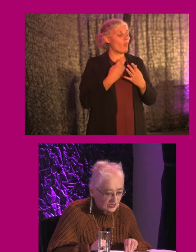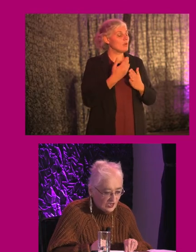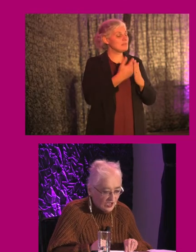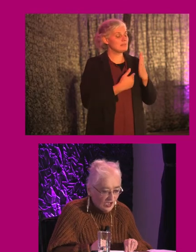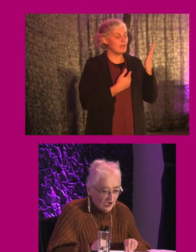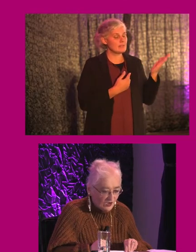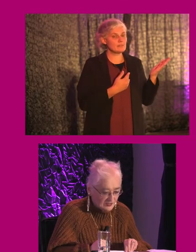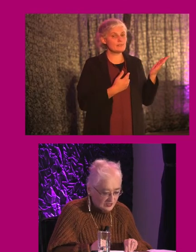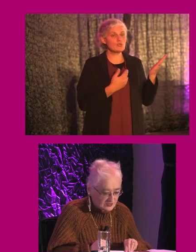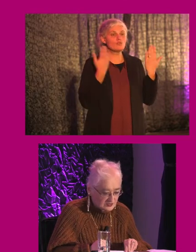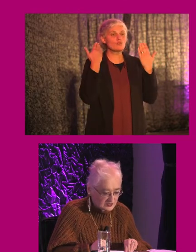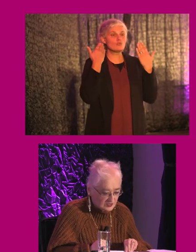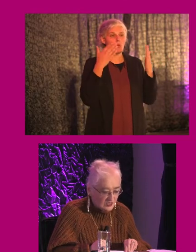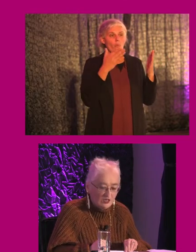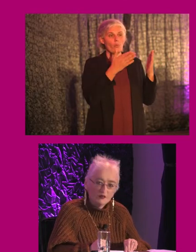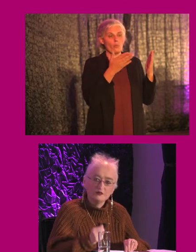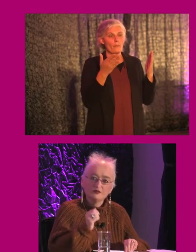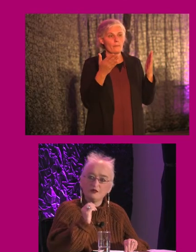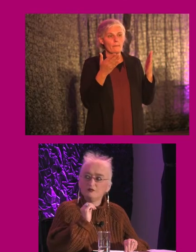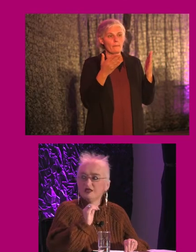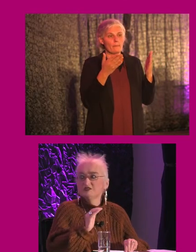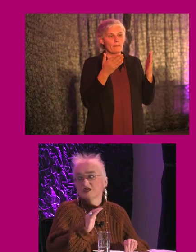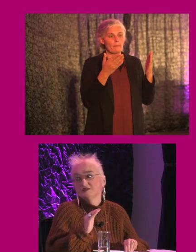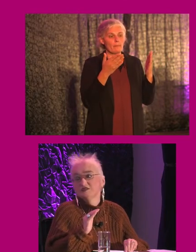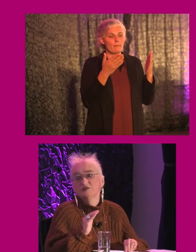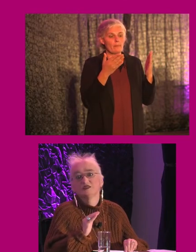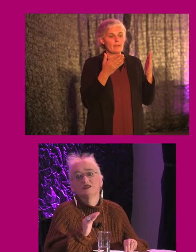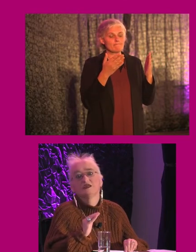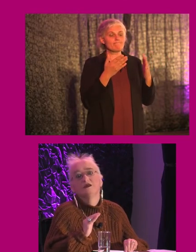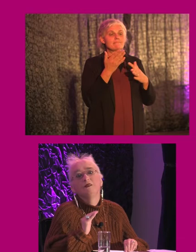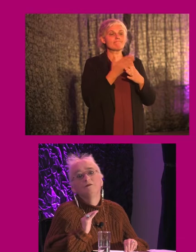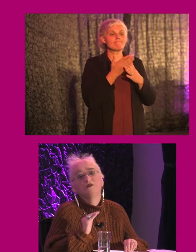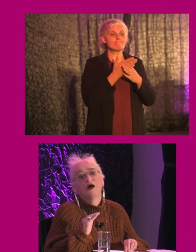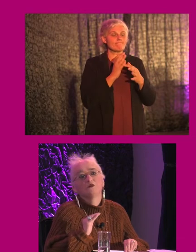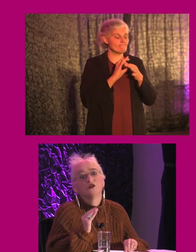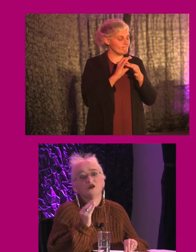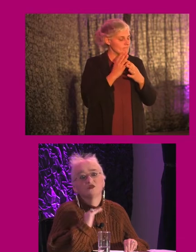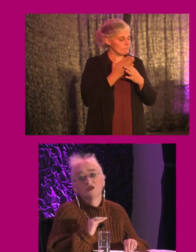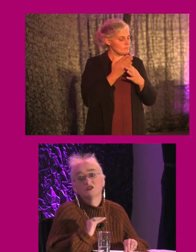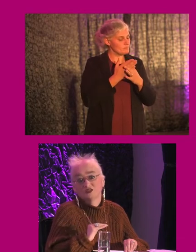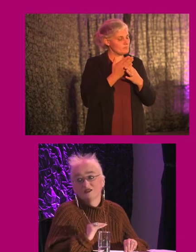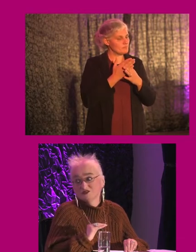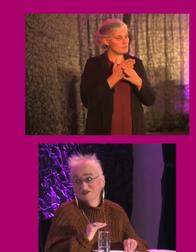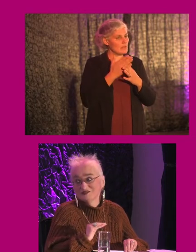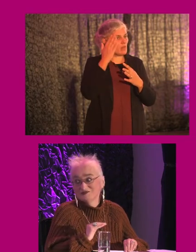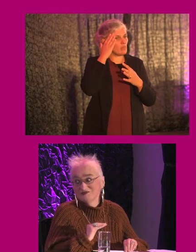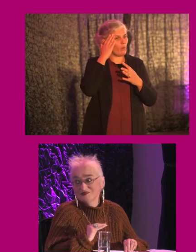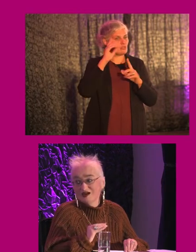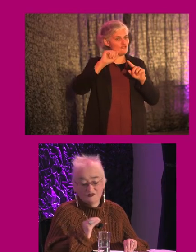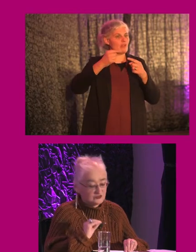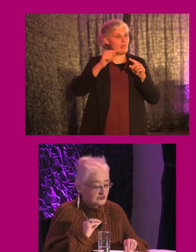highlight, in relation to accessibility, we also have to acknowledge challenges.